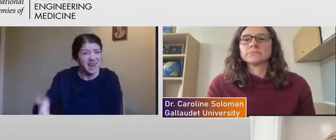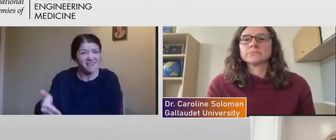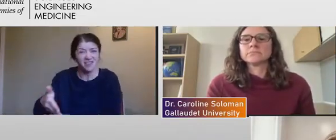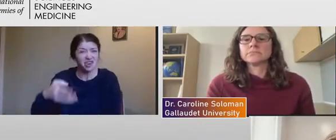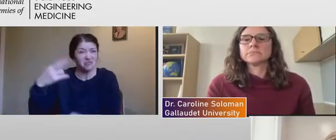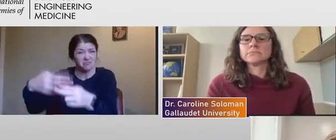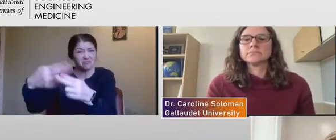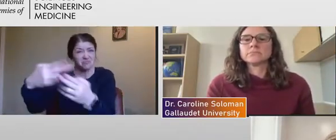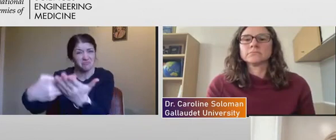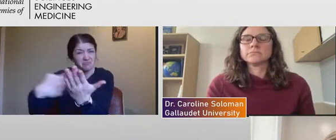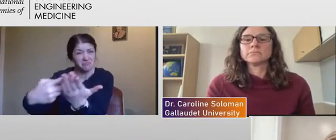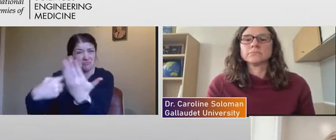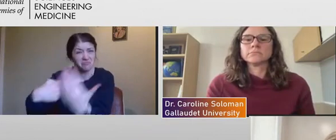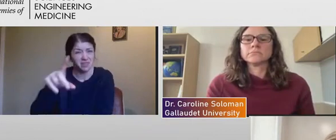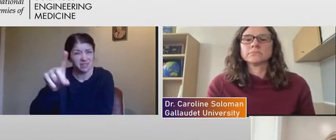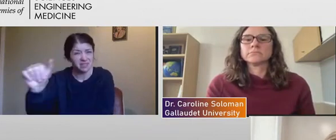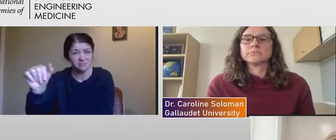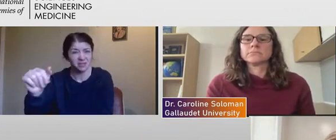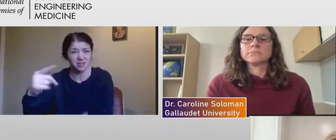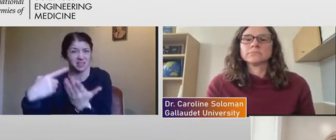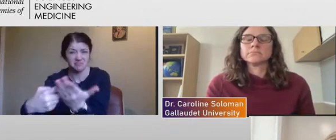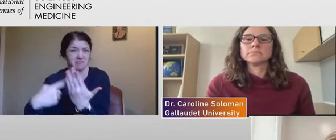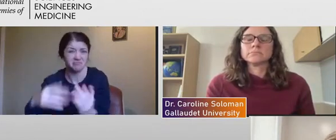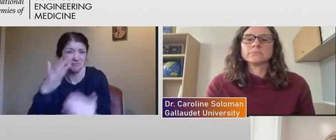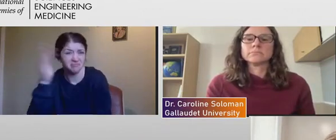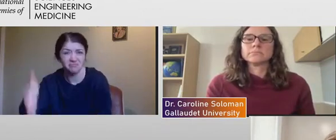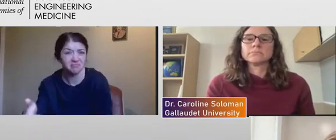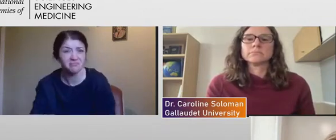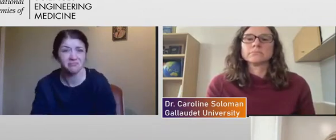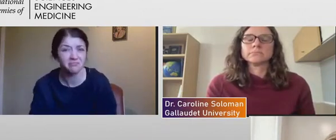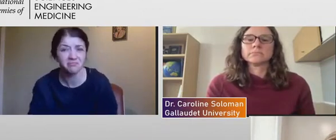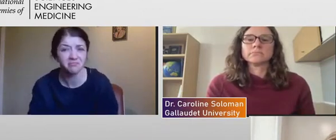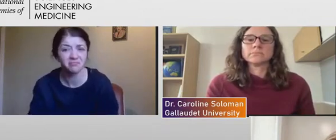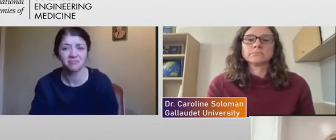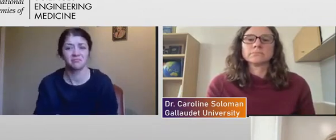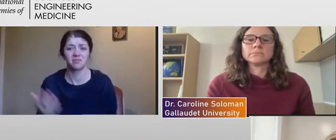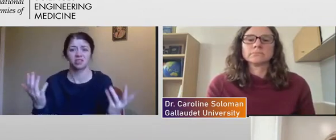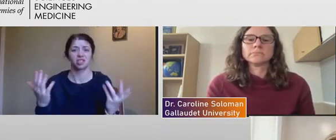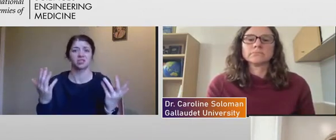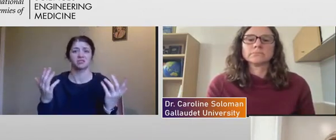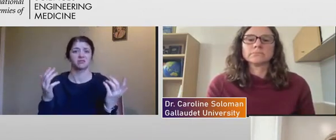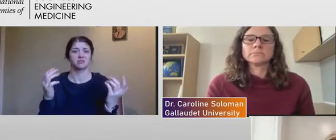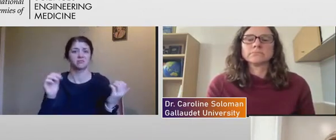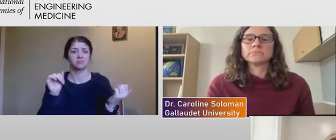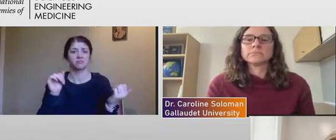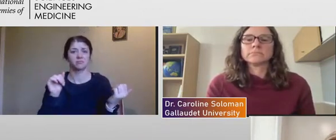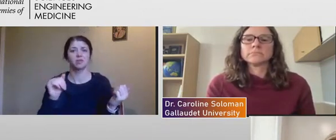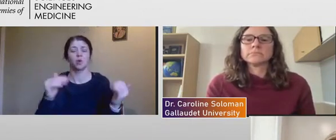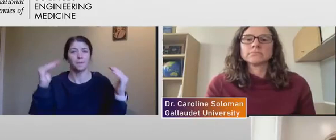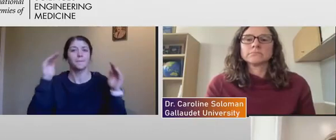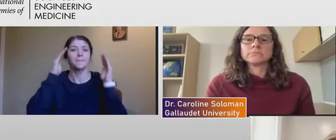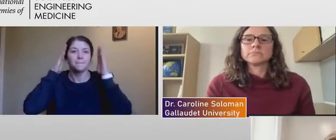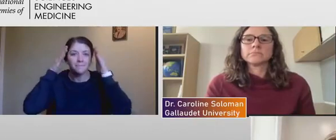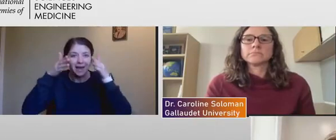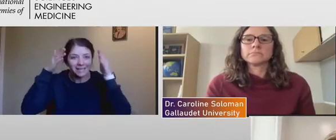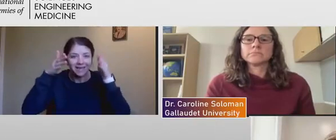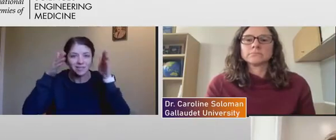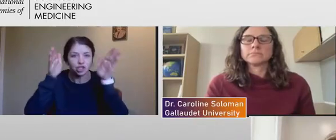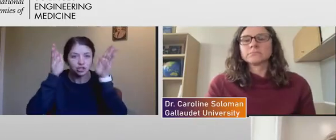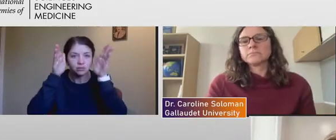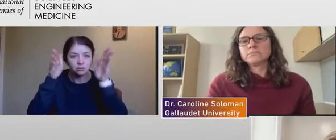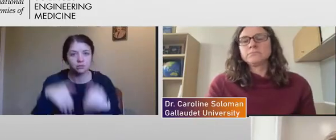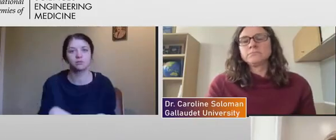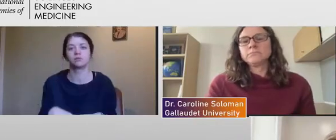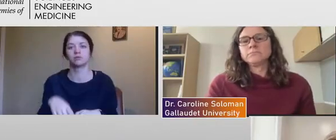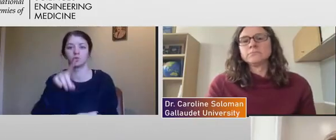Um, and just everybody, you know, pay attention to disability and include it in your conversation.